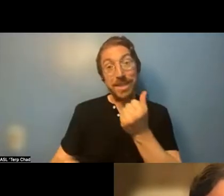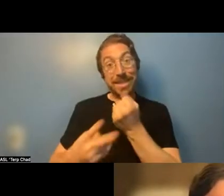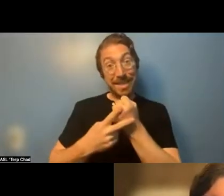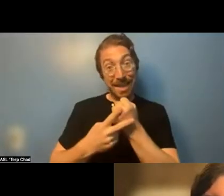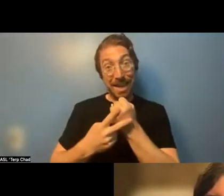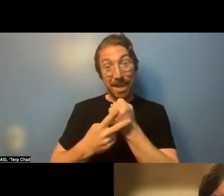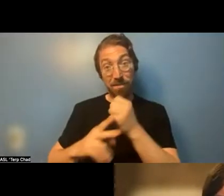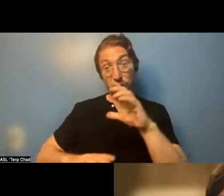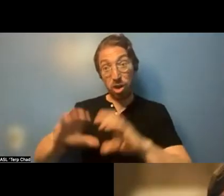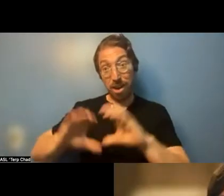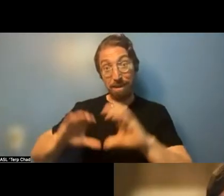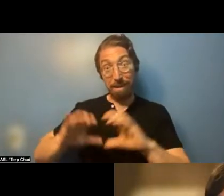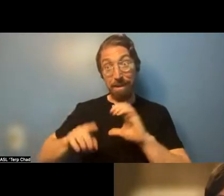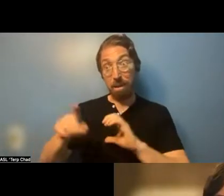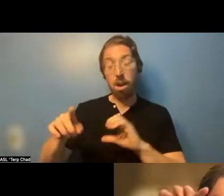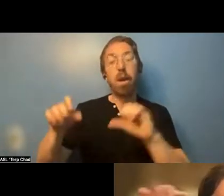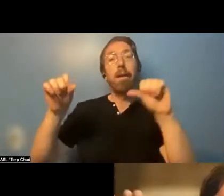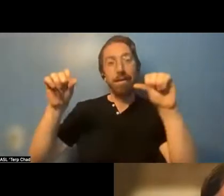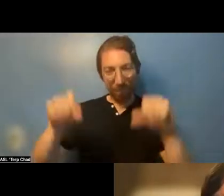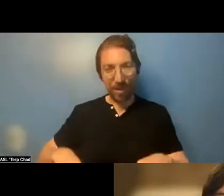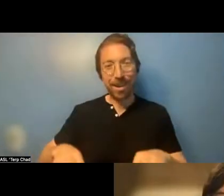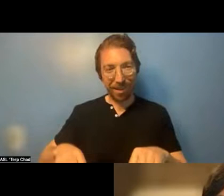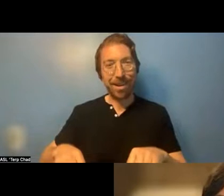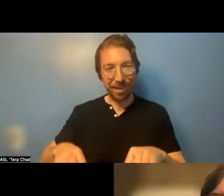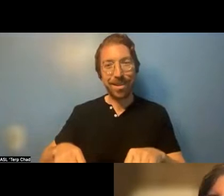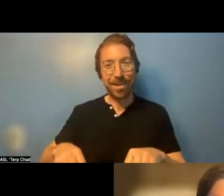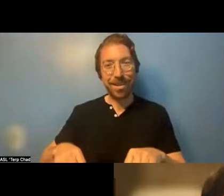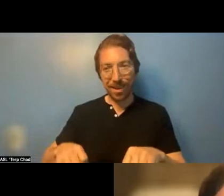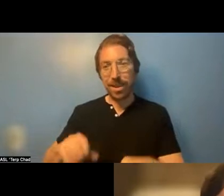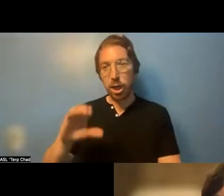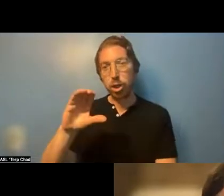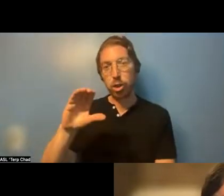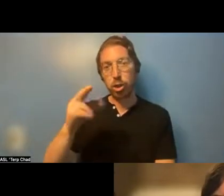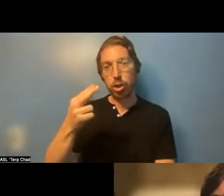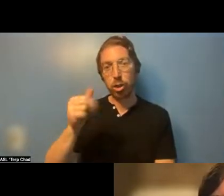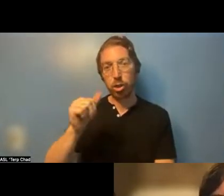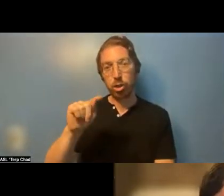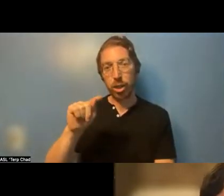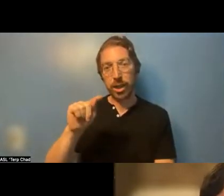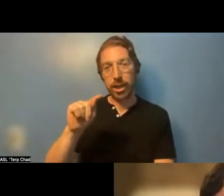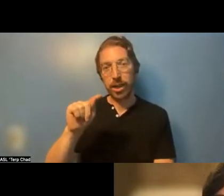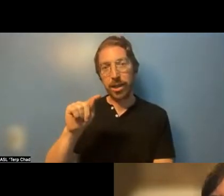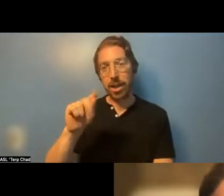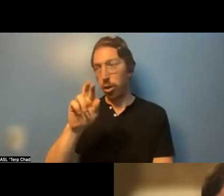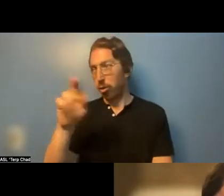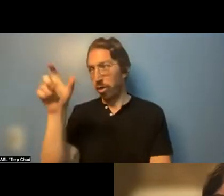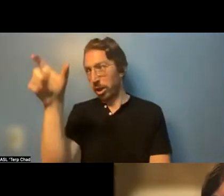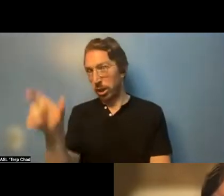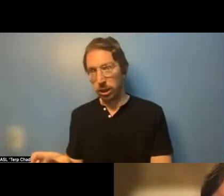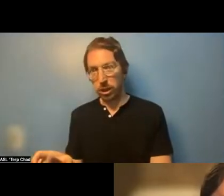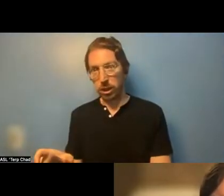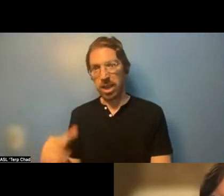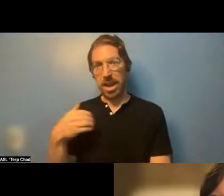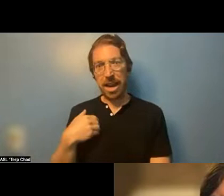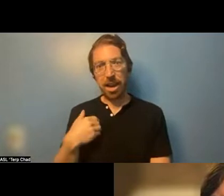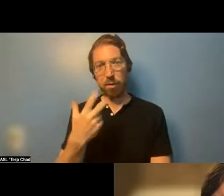be three dots. And on that menu, there should be a line that says save chat. And then you can save the chat yourself if you want to just have that all to